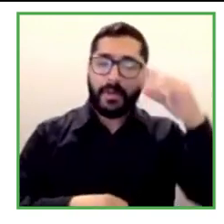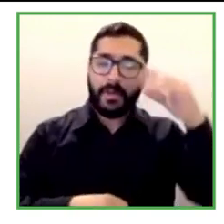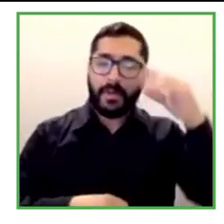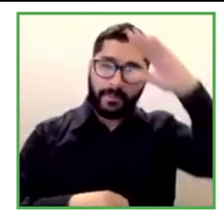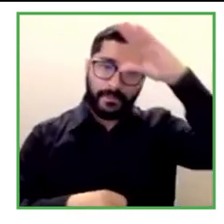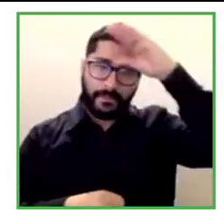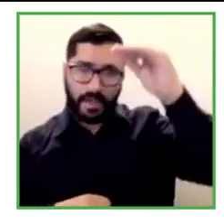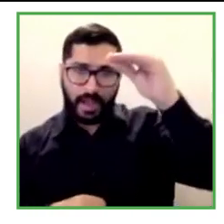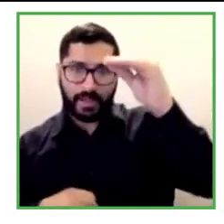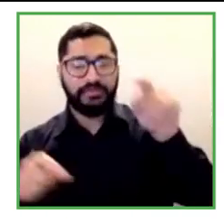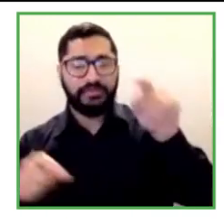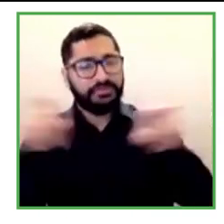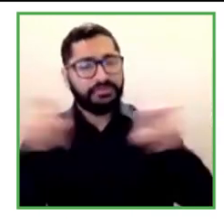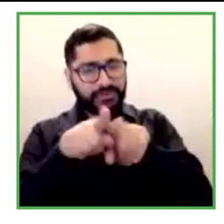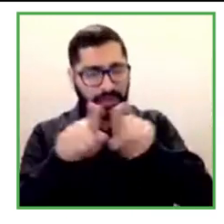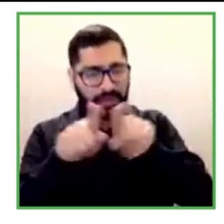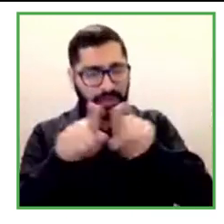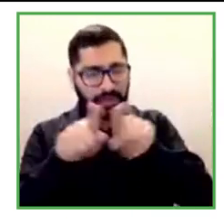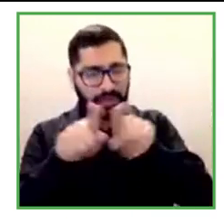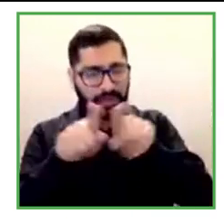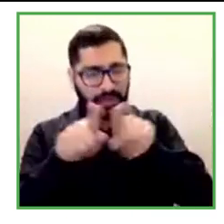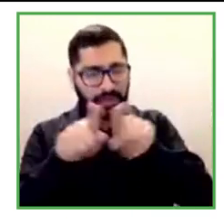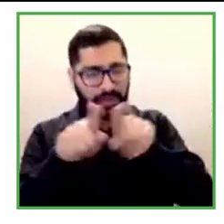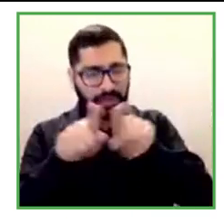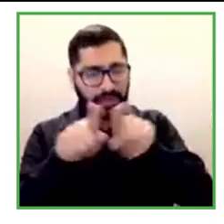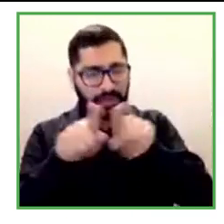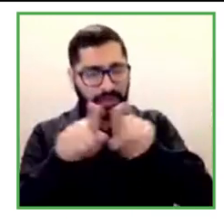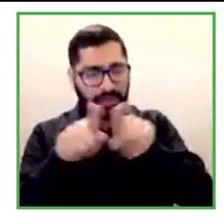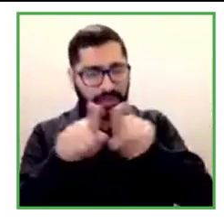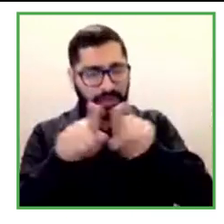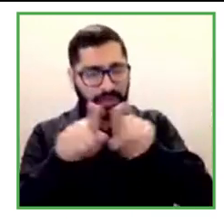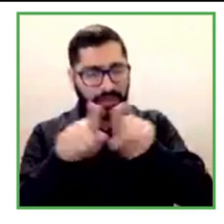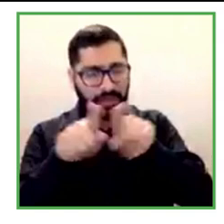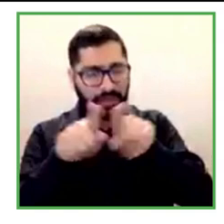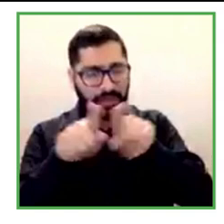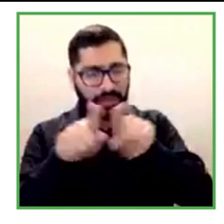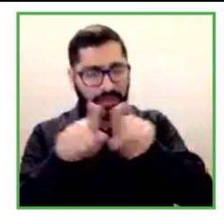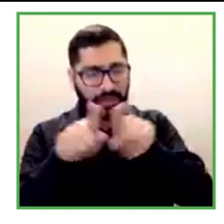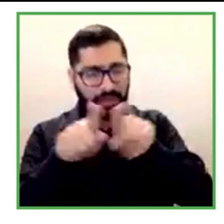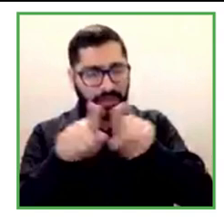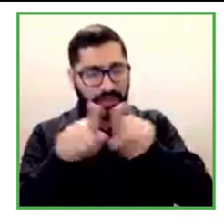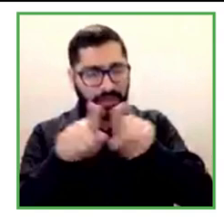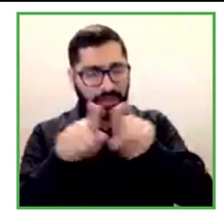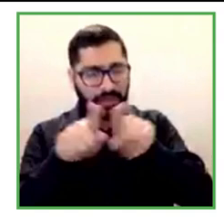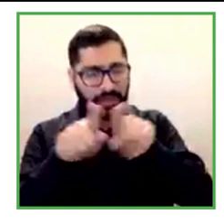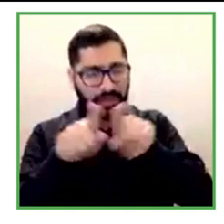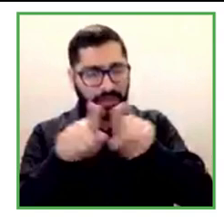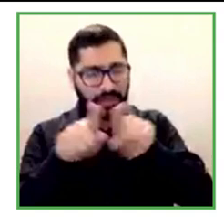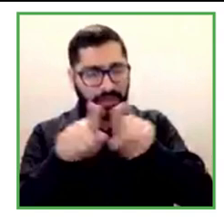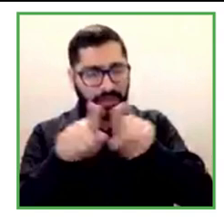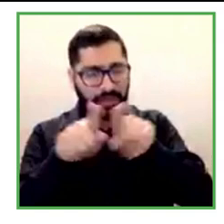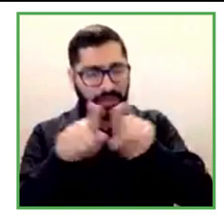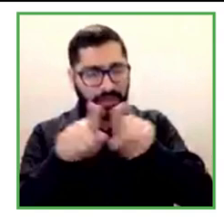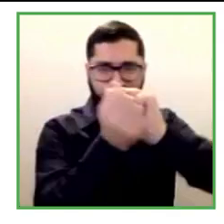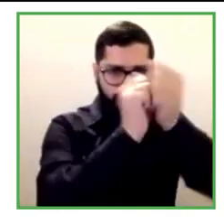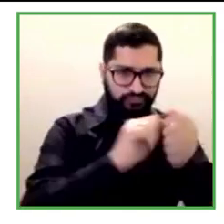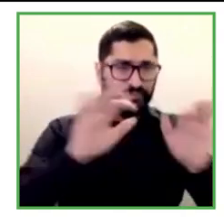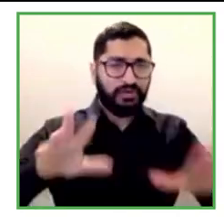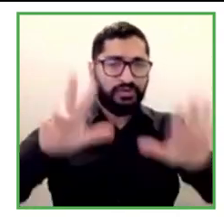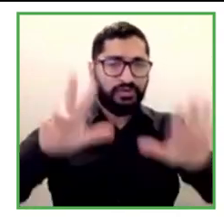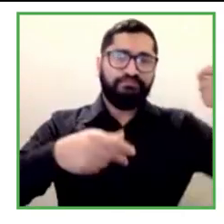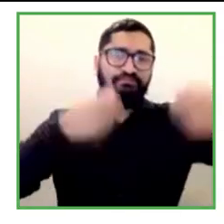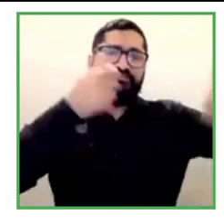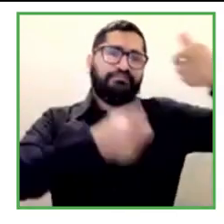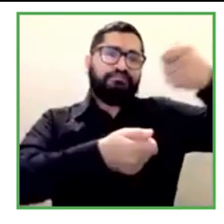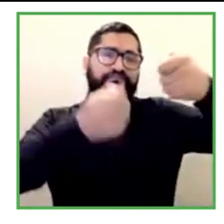% at a level of vice presidents and senior vice presidents to 24% in gender equity, for